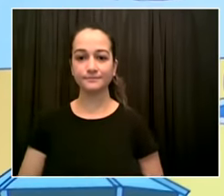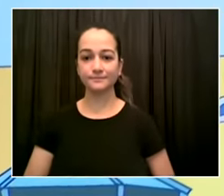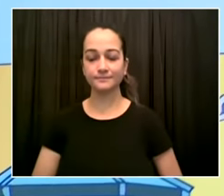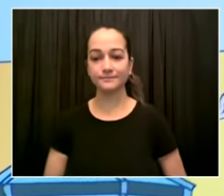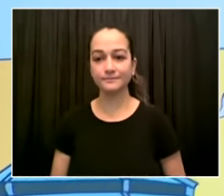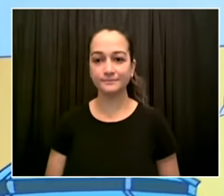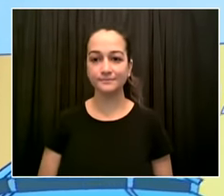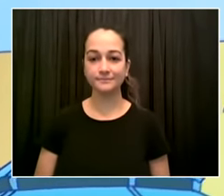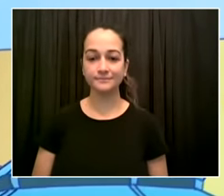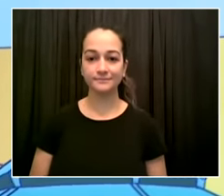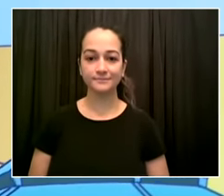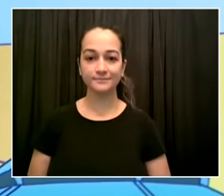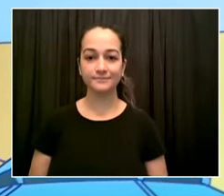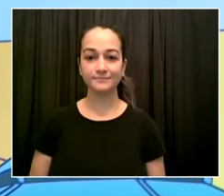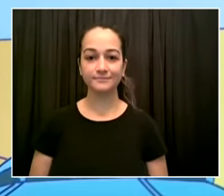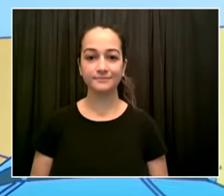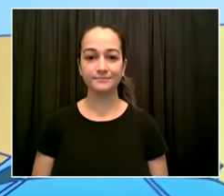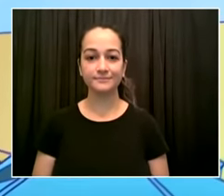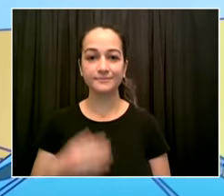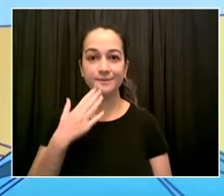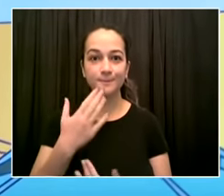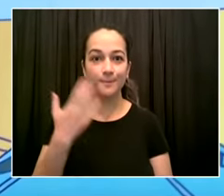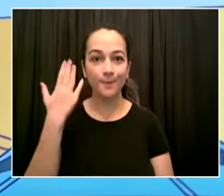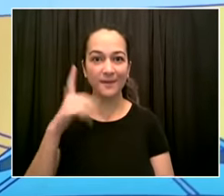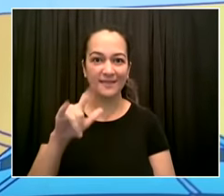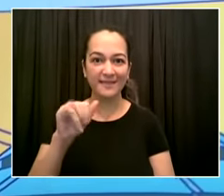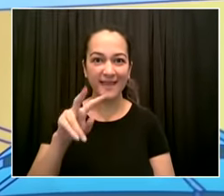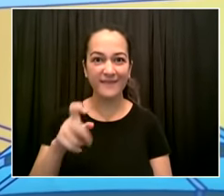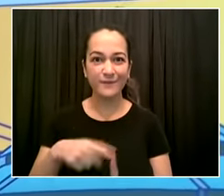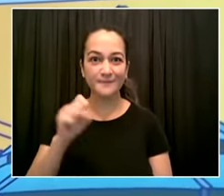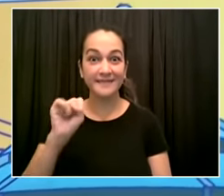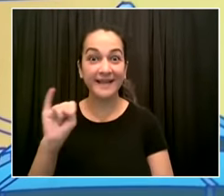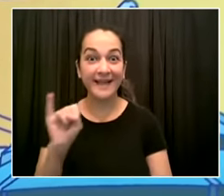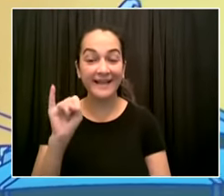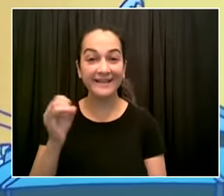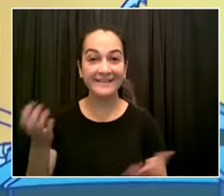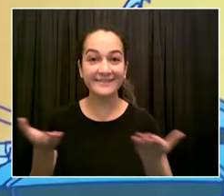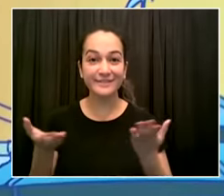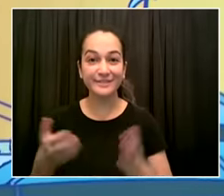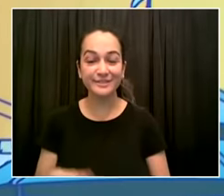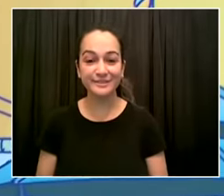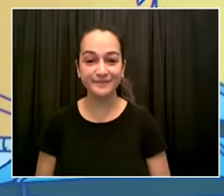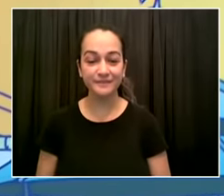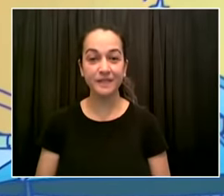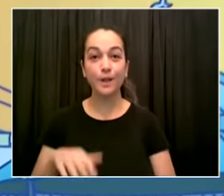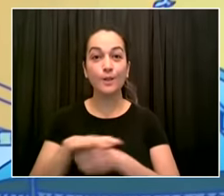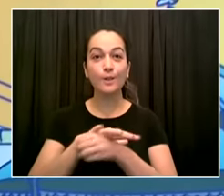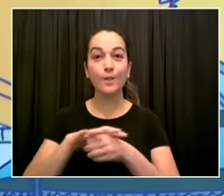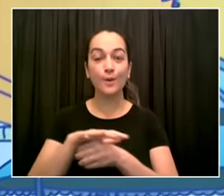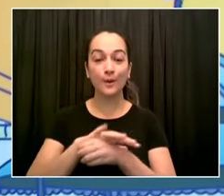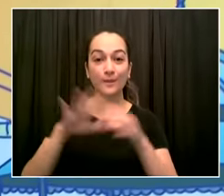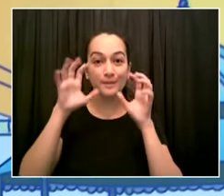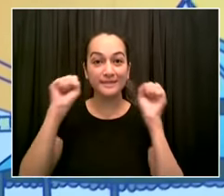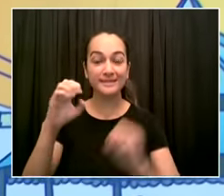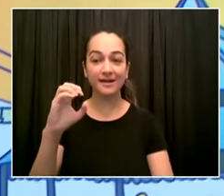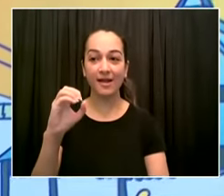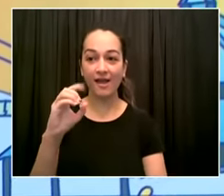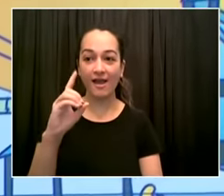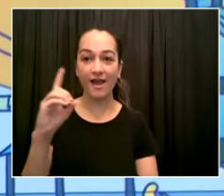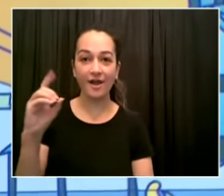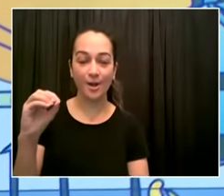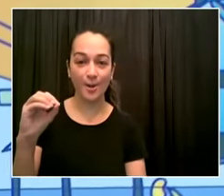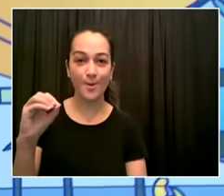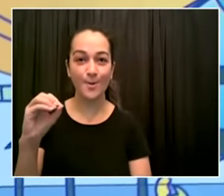thank you to borough president jimmy otto and his whole team who've been incredible hosts this week we got a lot to happen this week including today really